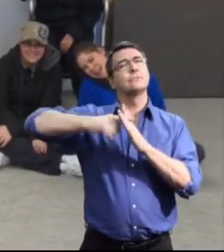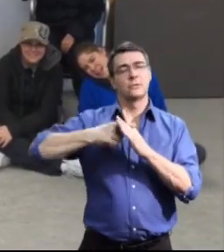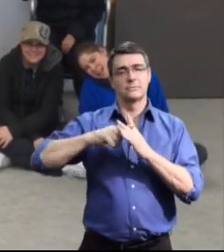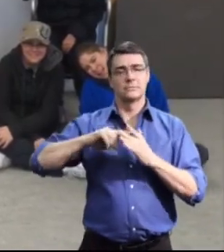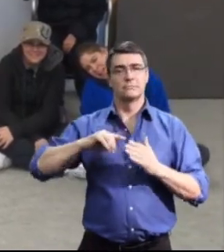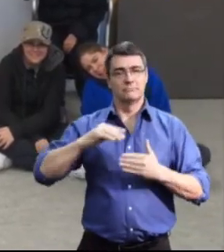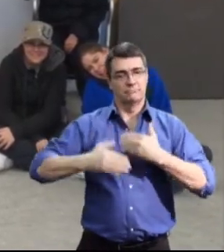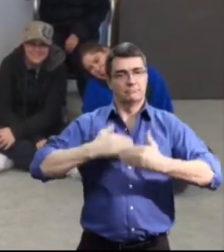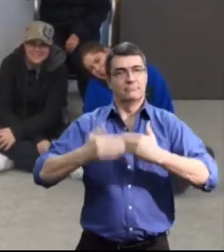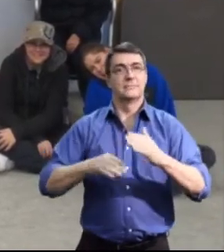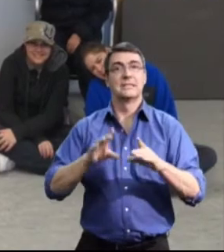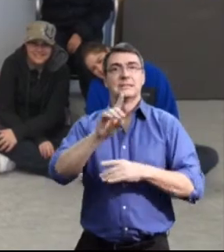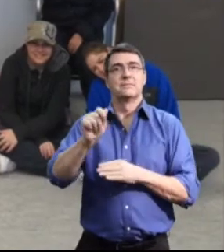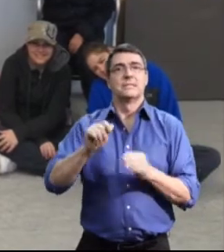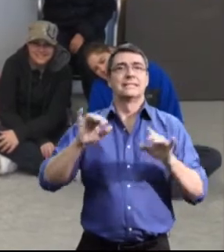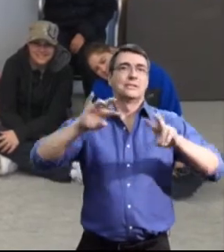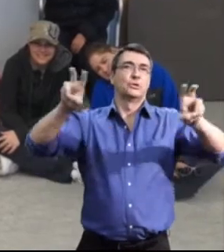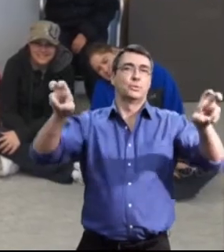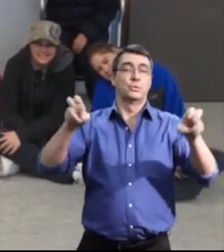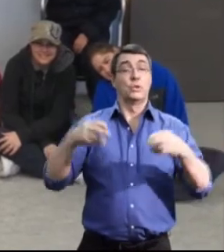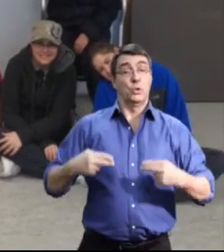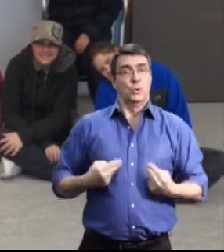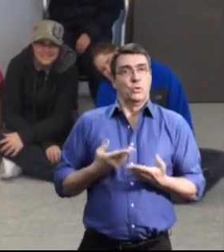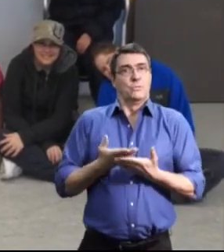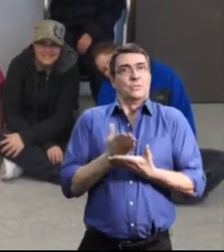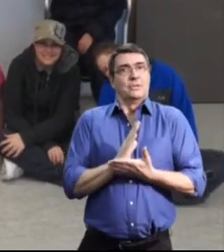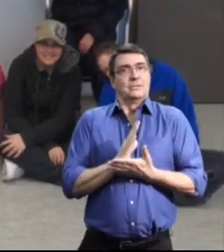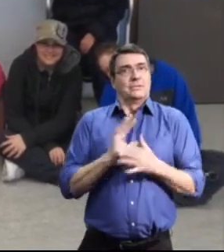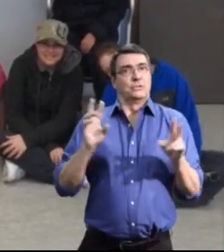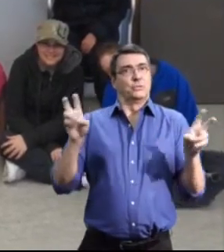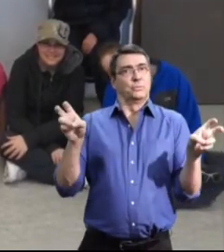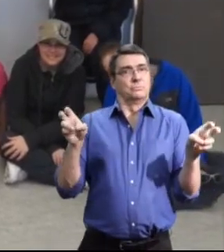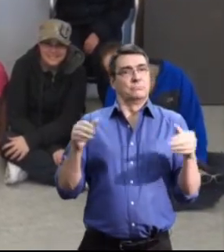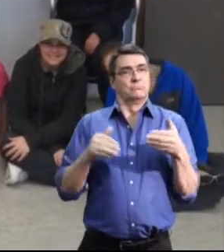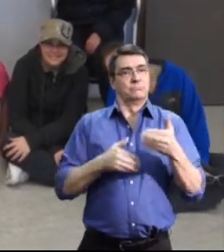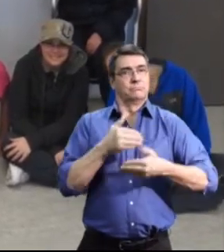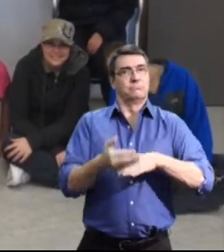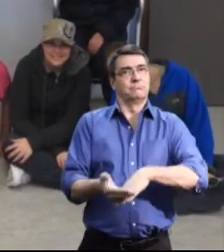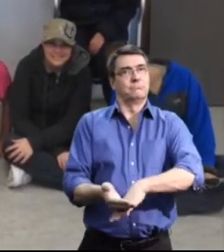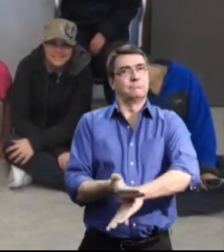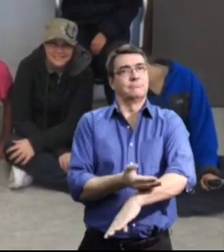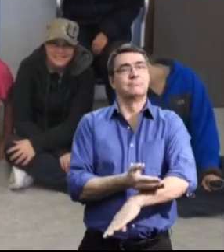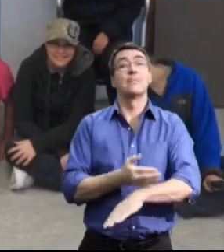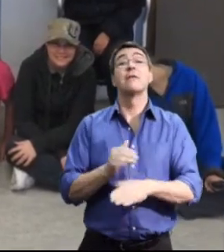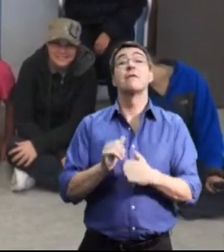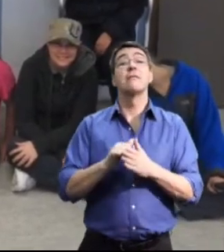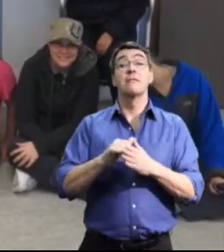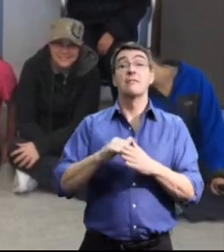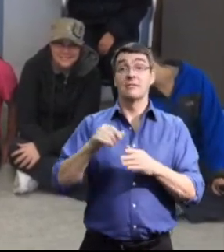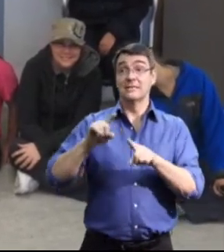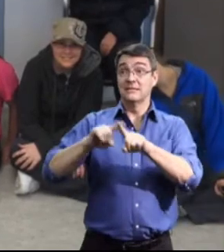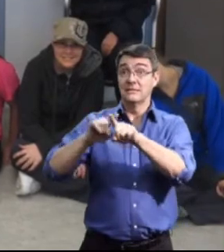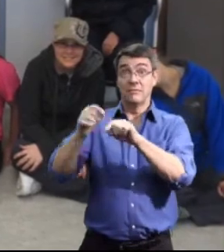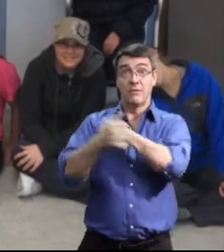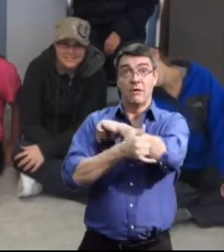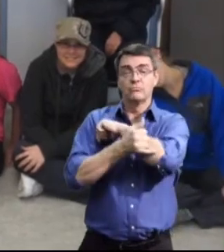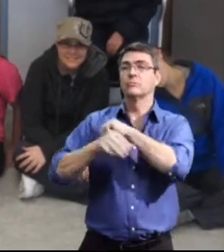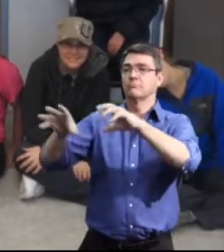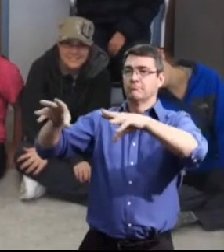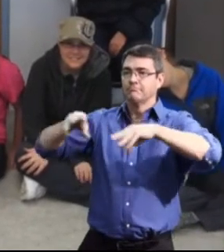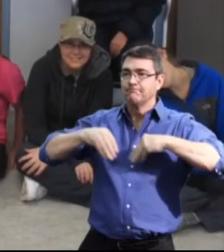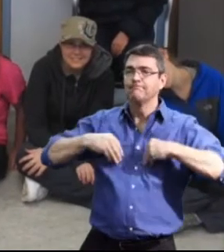approach to disability issues as human rights issues. Its adoption led to several